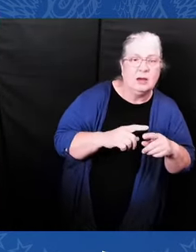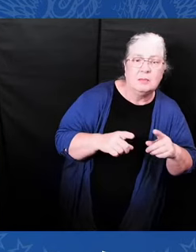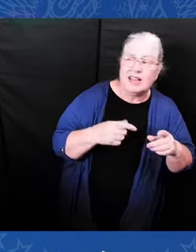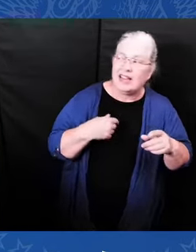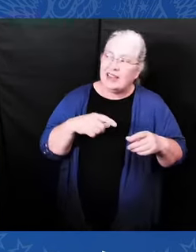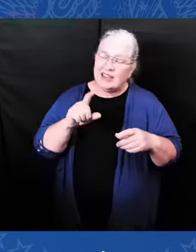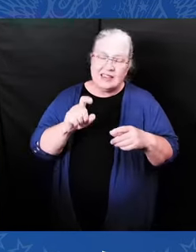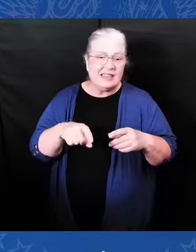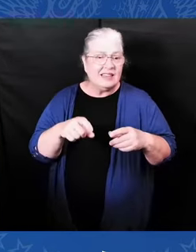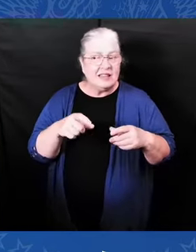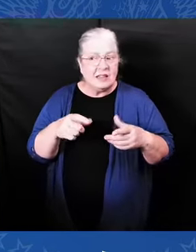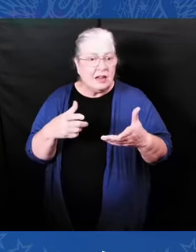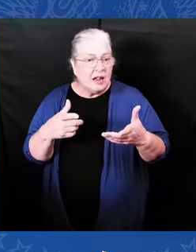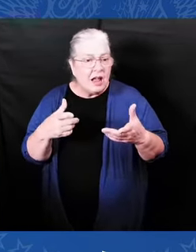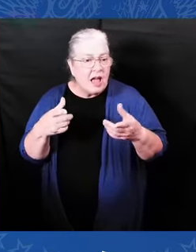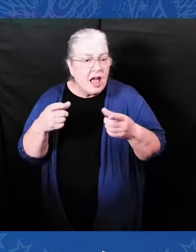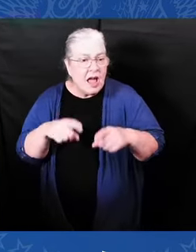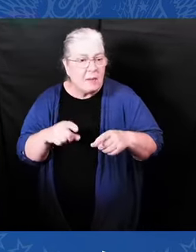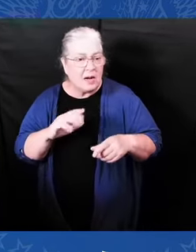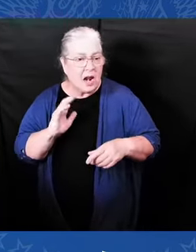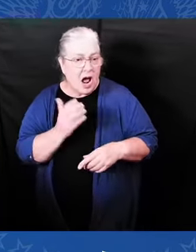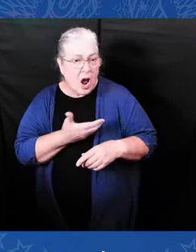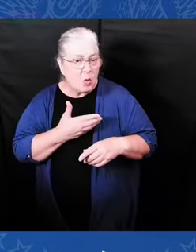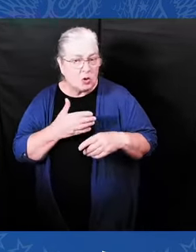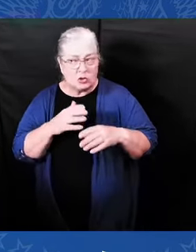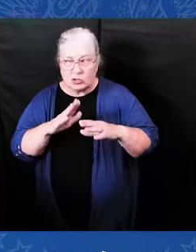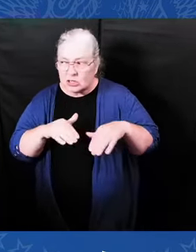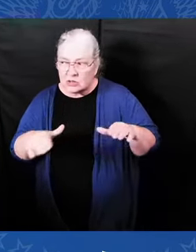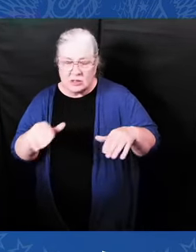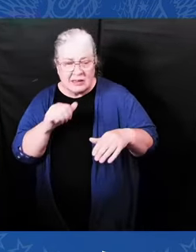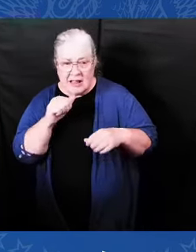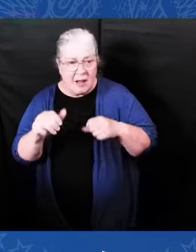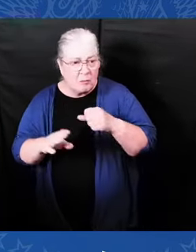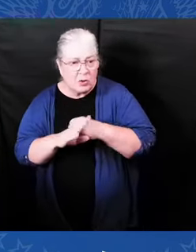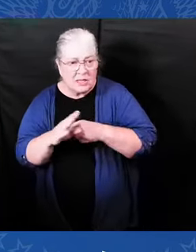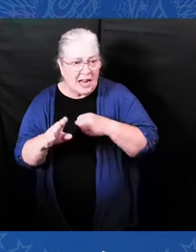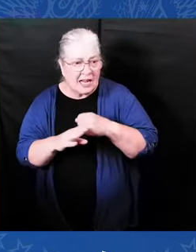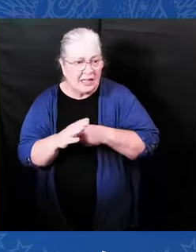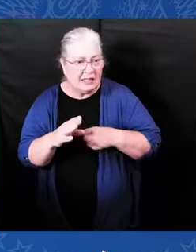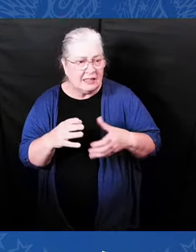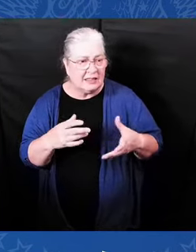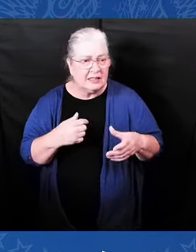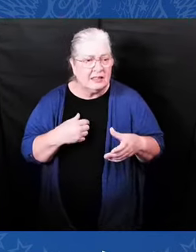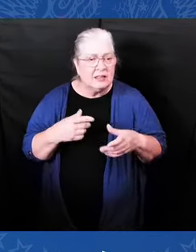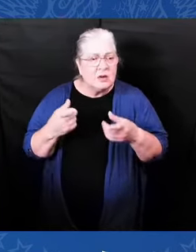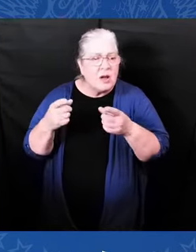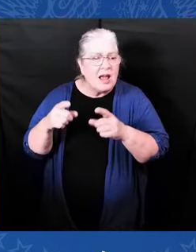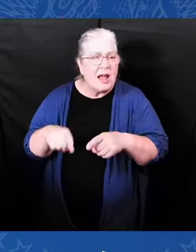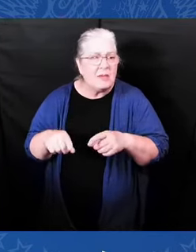outrageous that the next morning I got on Air Force Two and flew down to Nashville.